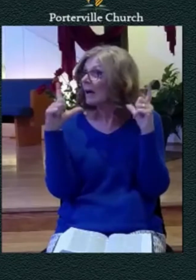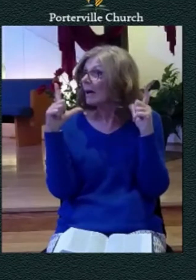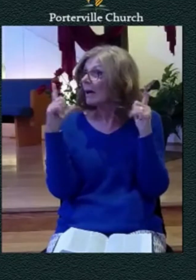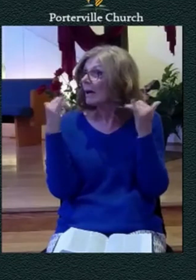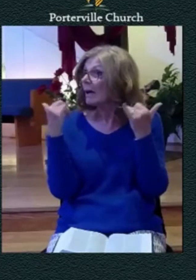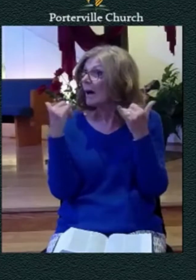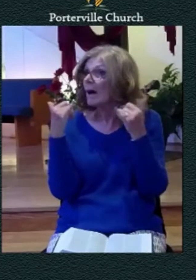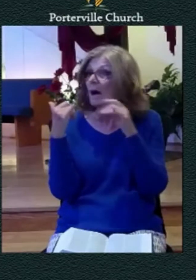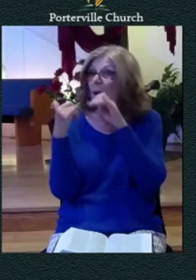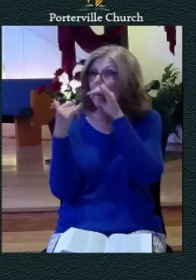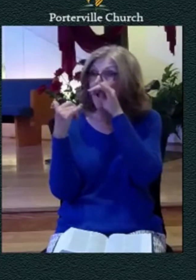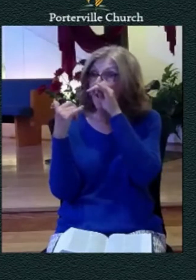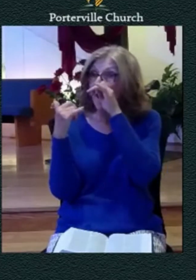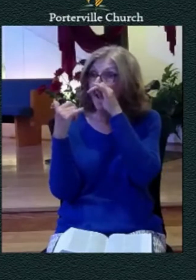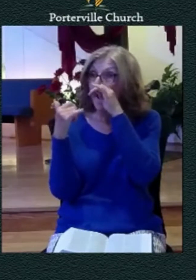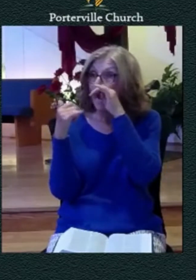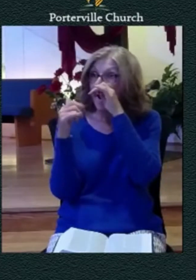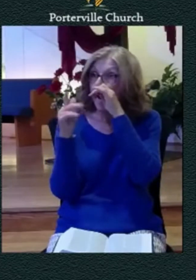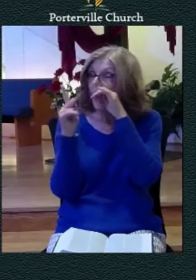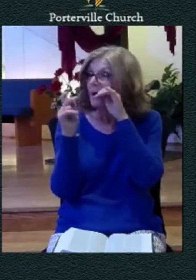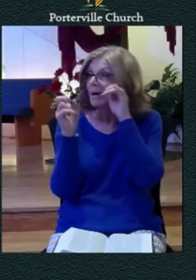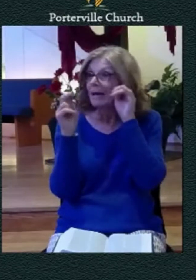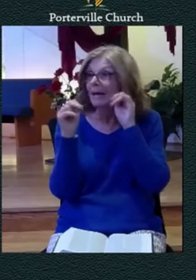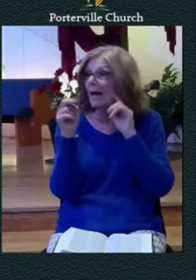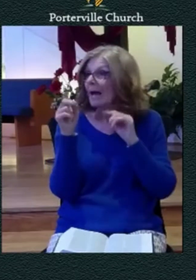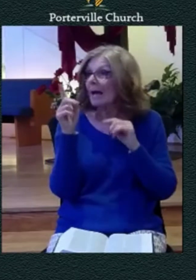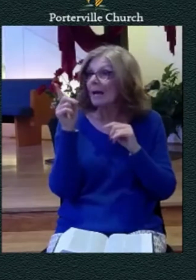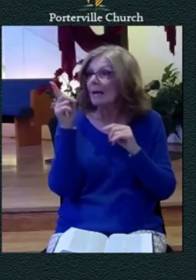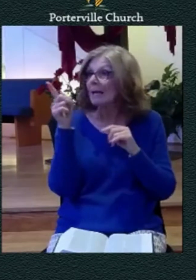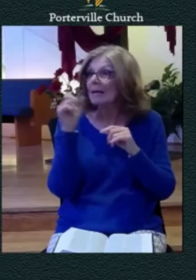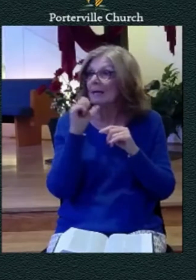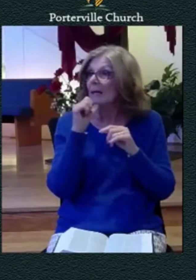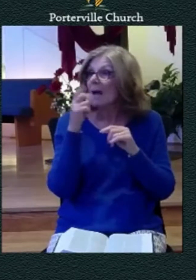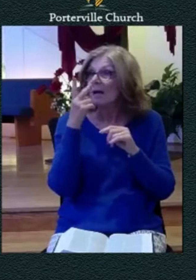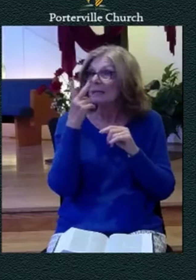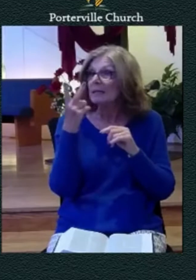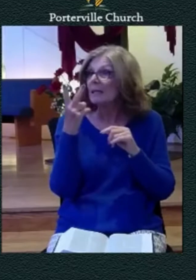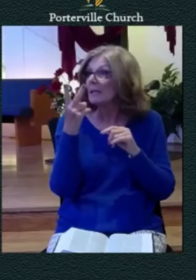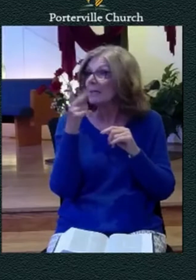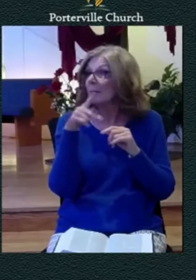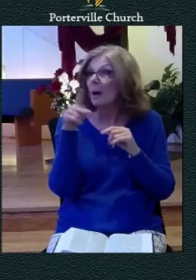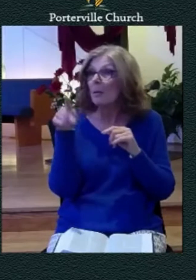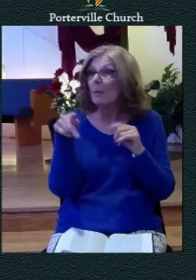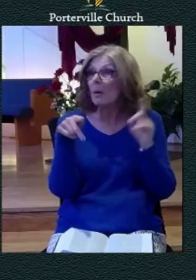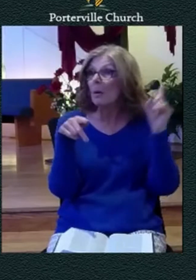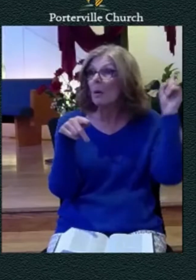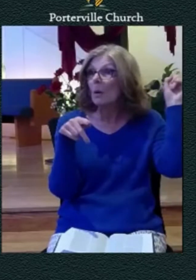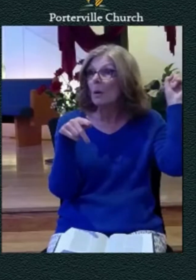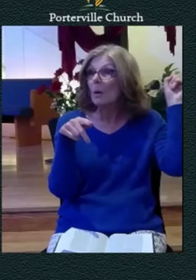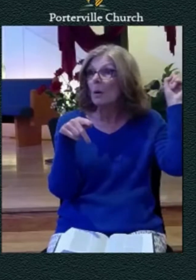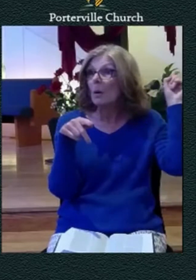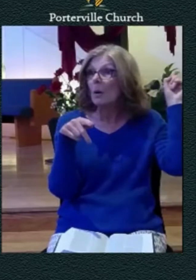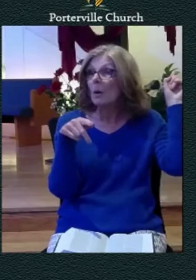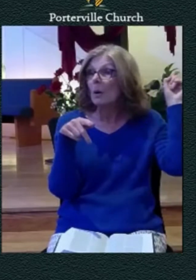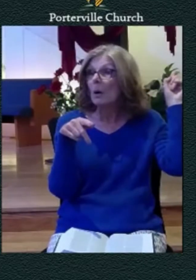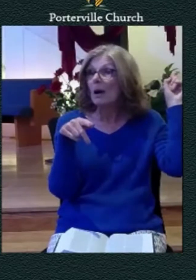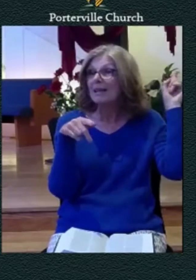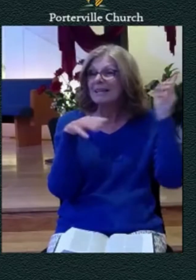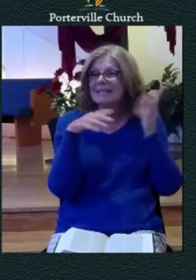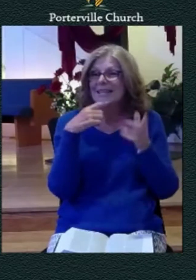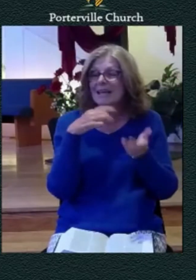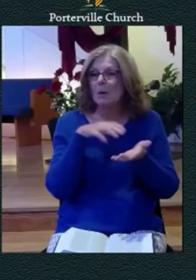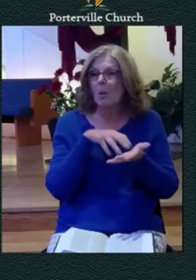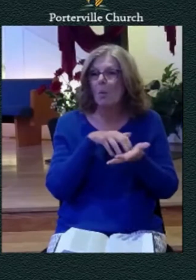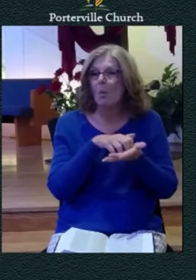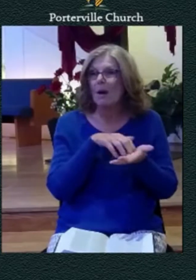he didn't see my powerpoint is it up oh yeah there it is the title slide so we talked